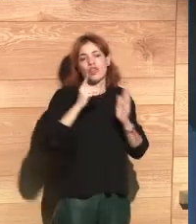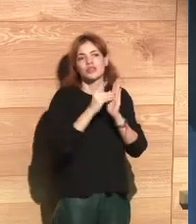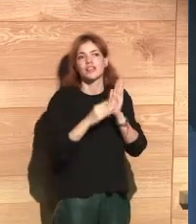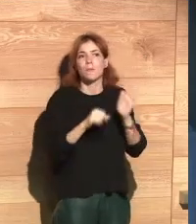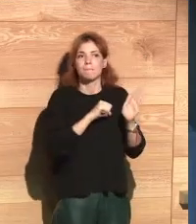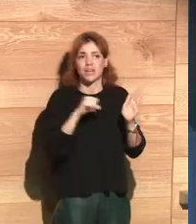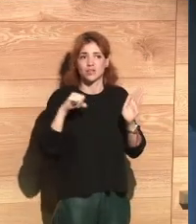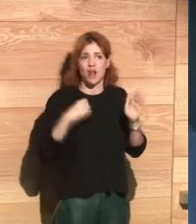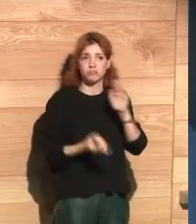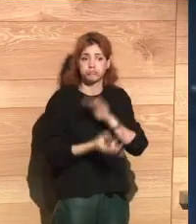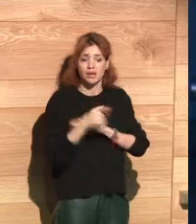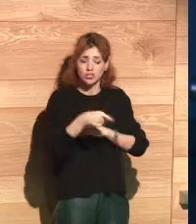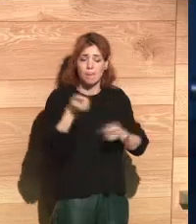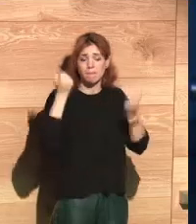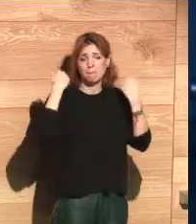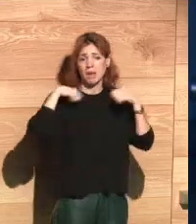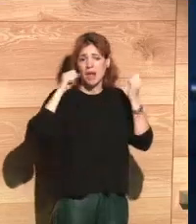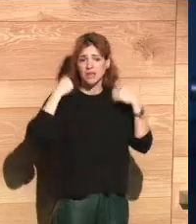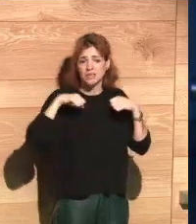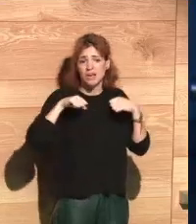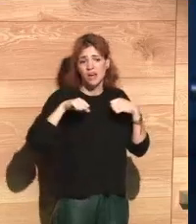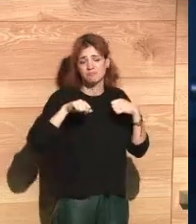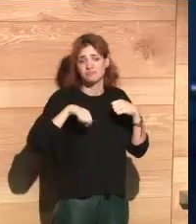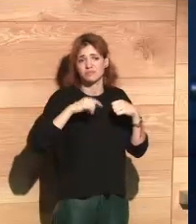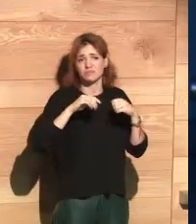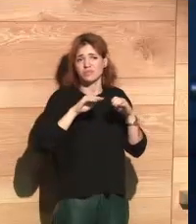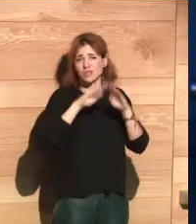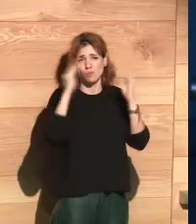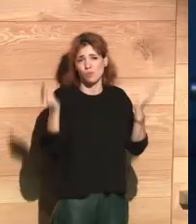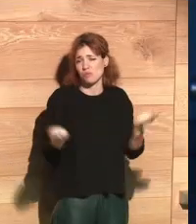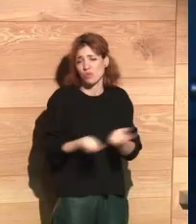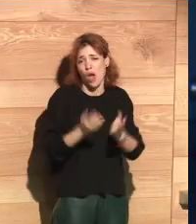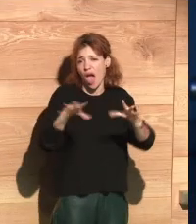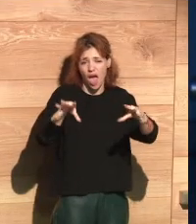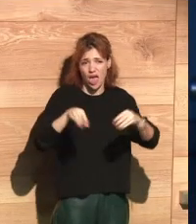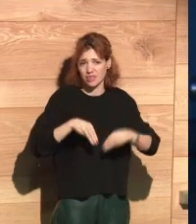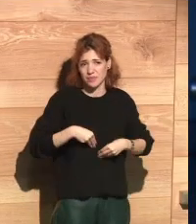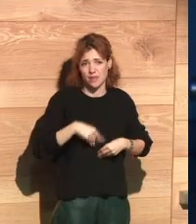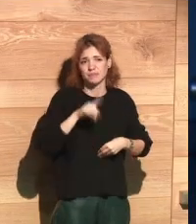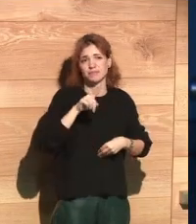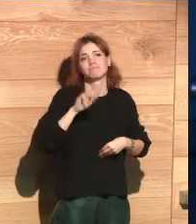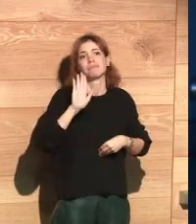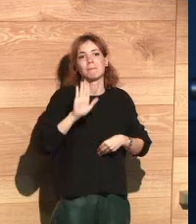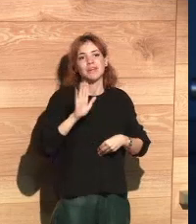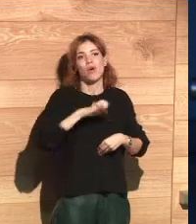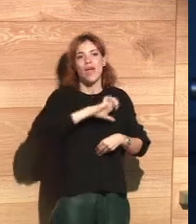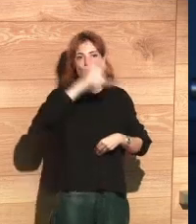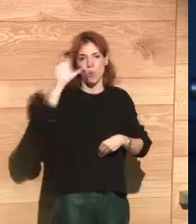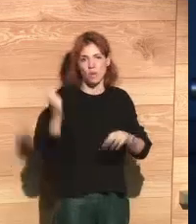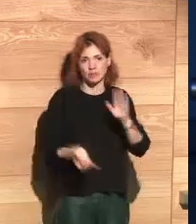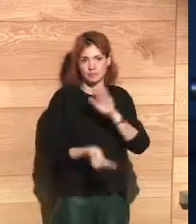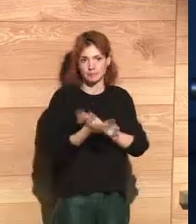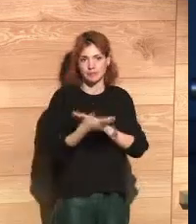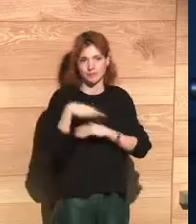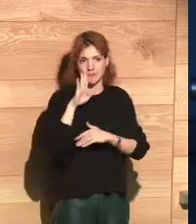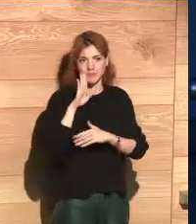GDPR, and this is a practice that has been accepted worldwide,